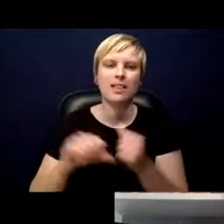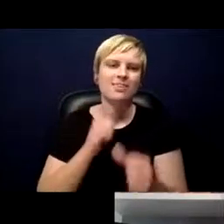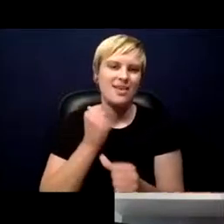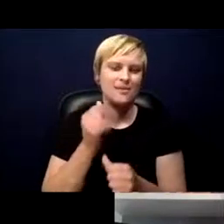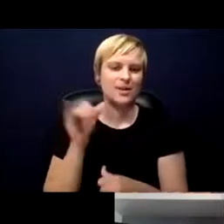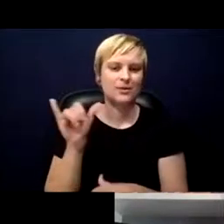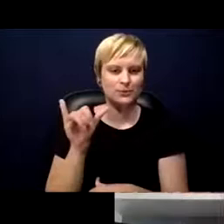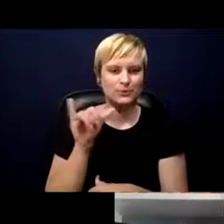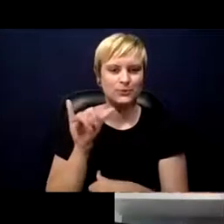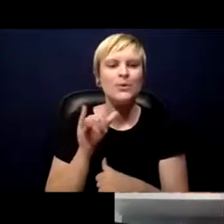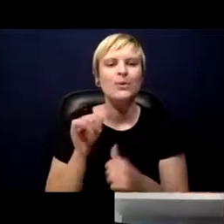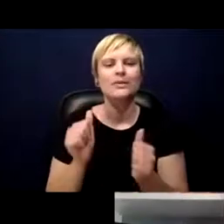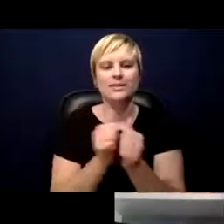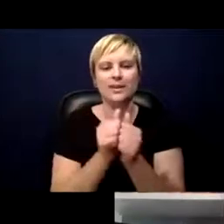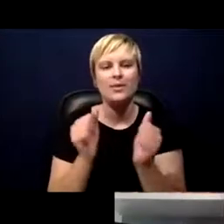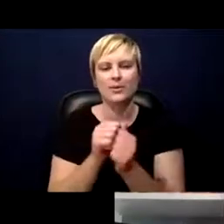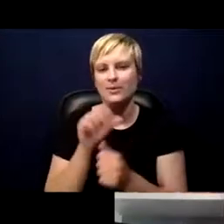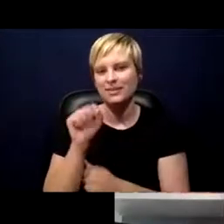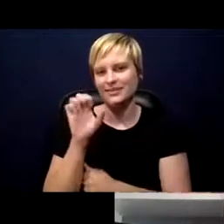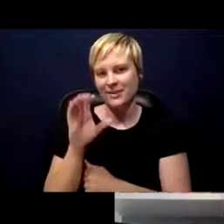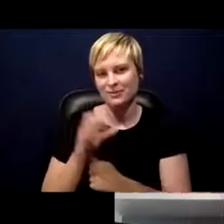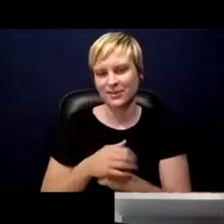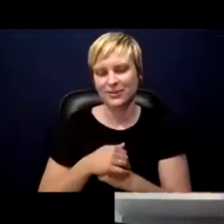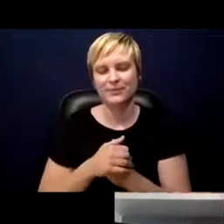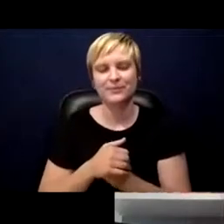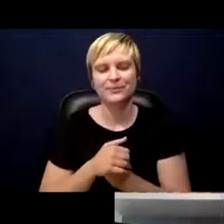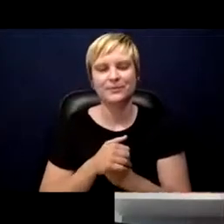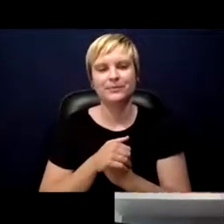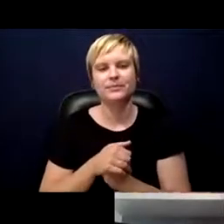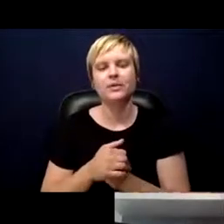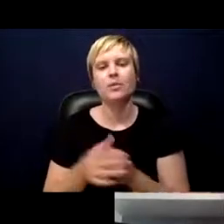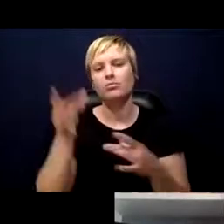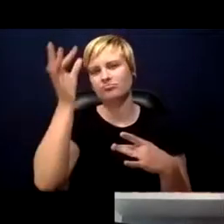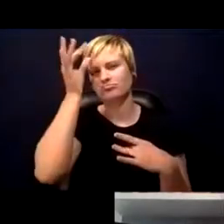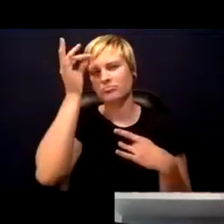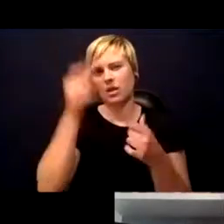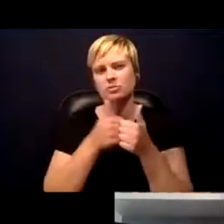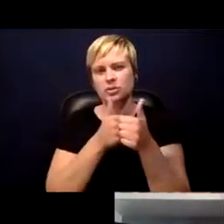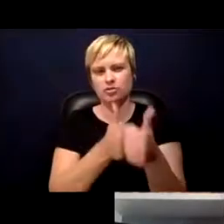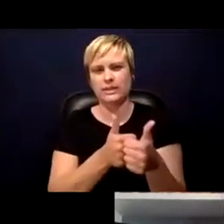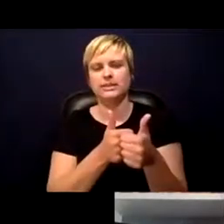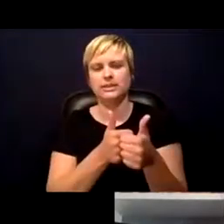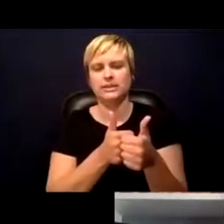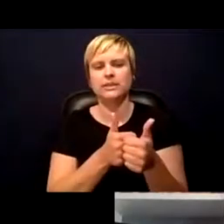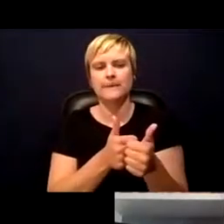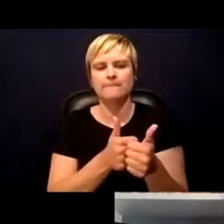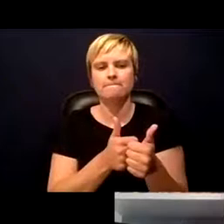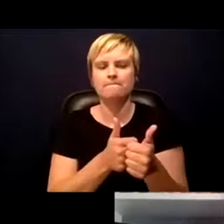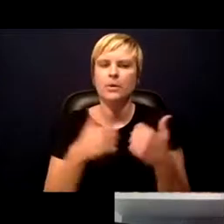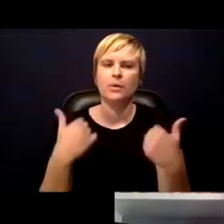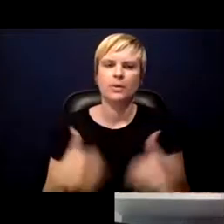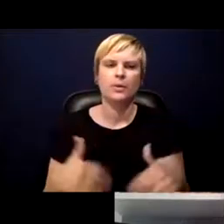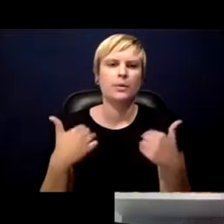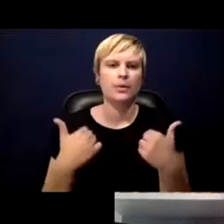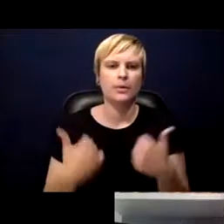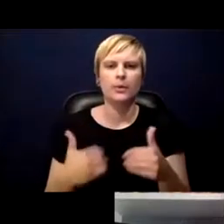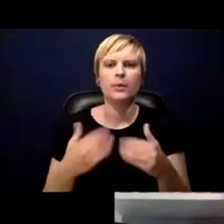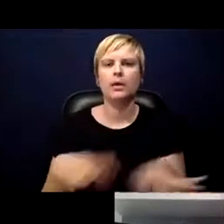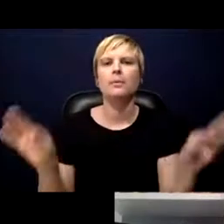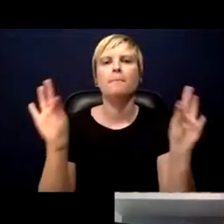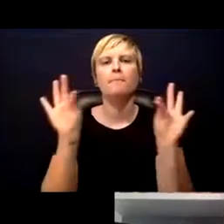with the secretary. So contact tracing is a very, very important